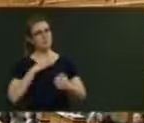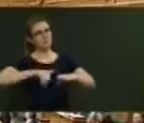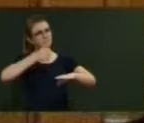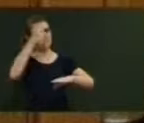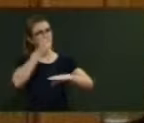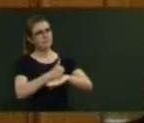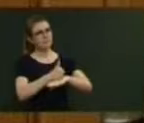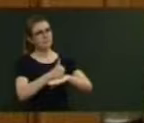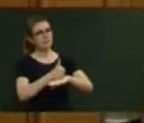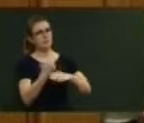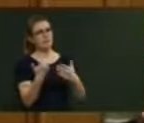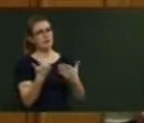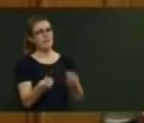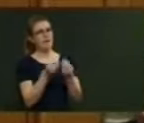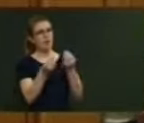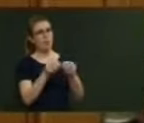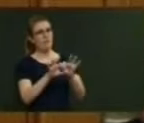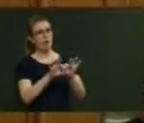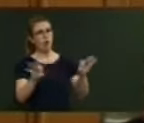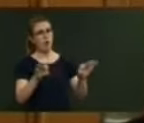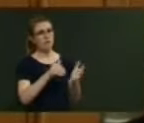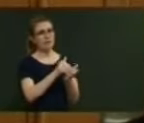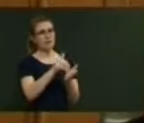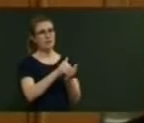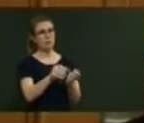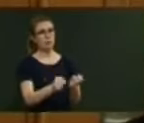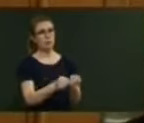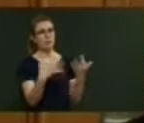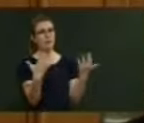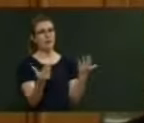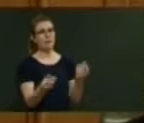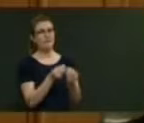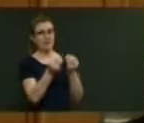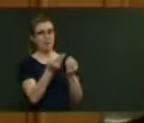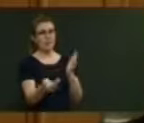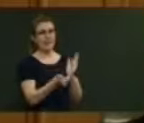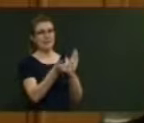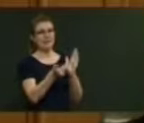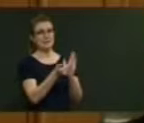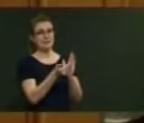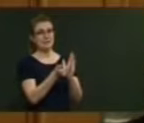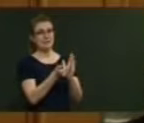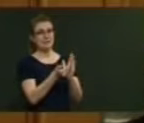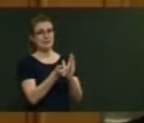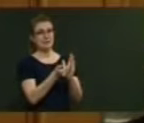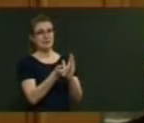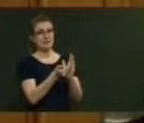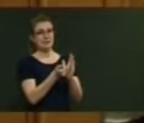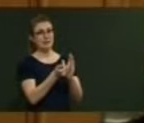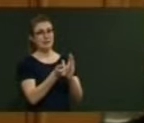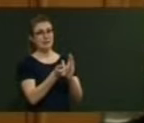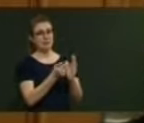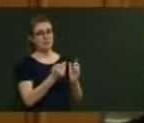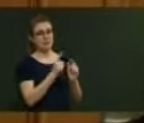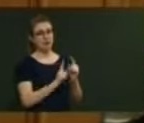a cent of value being added has gone from 6 million cubic metres, or 30 cent of all logs cut, to 17 million